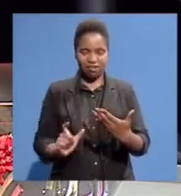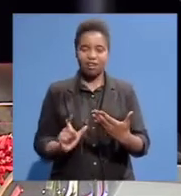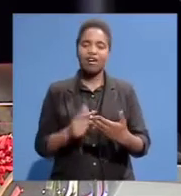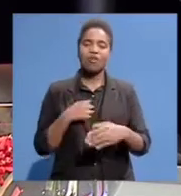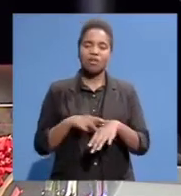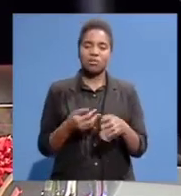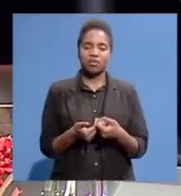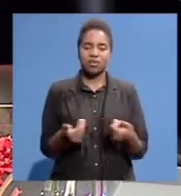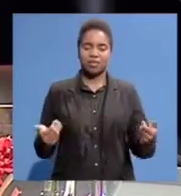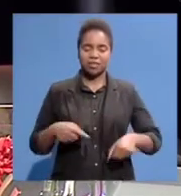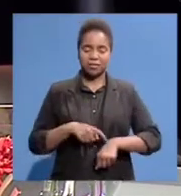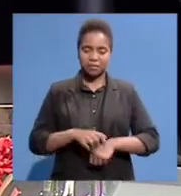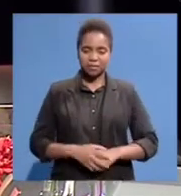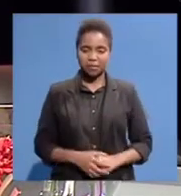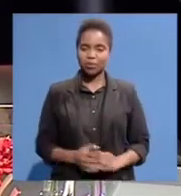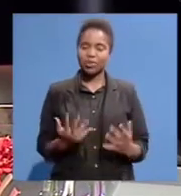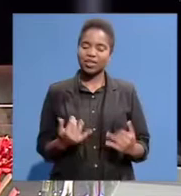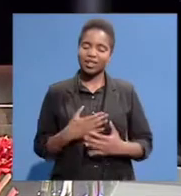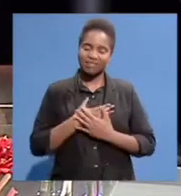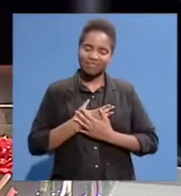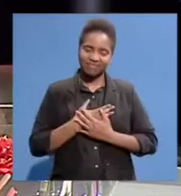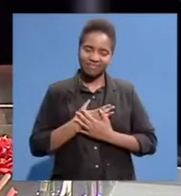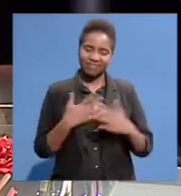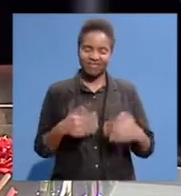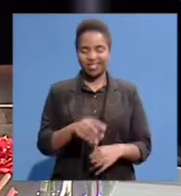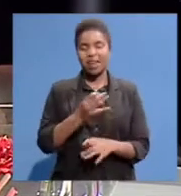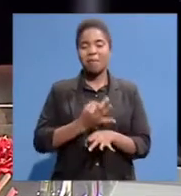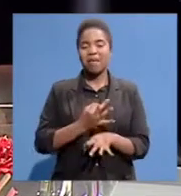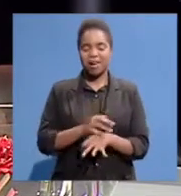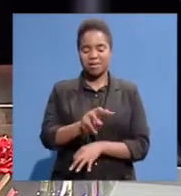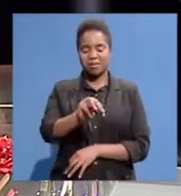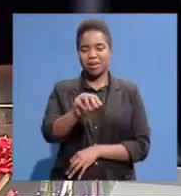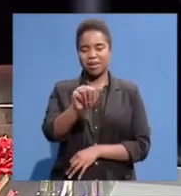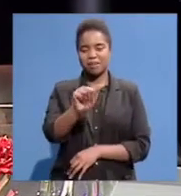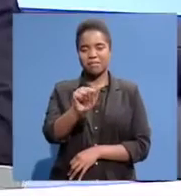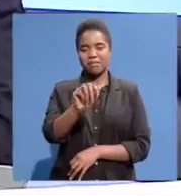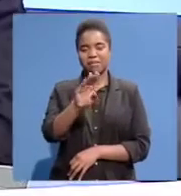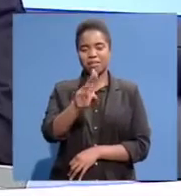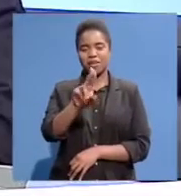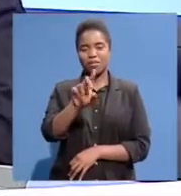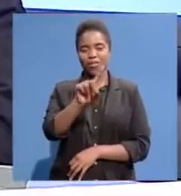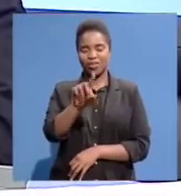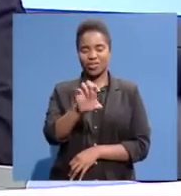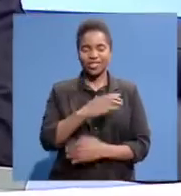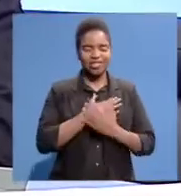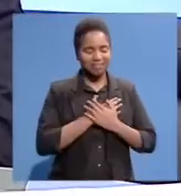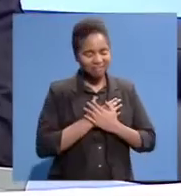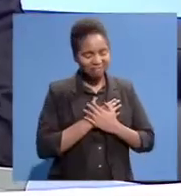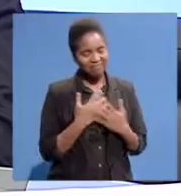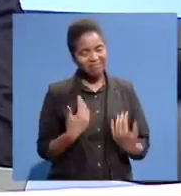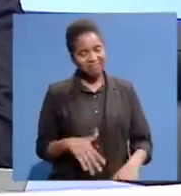Tonight we're in the presence of greatness Babu Hot Sticks Mabuse is in studio with us Baba, we are humbled